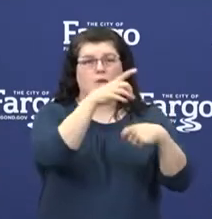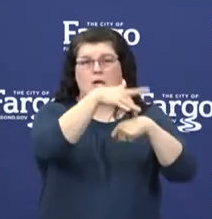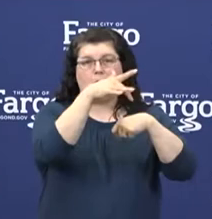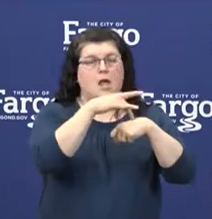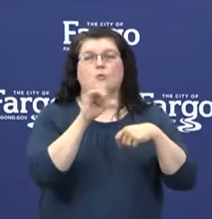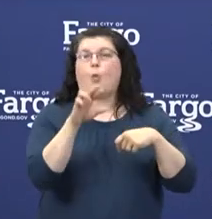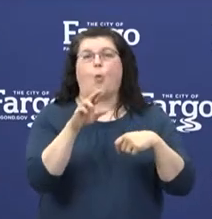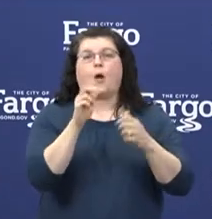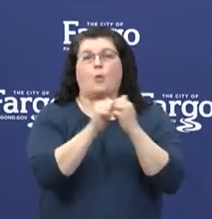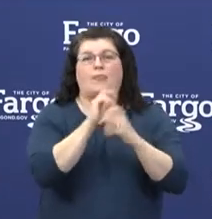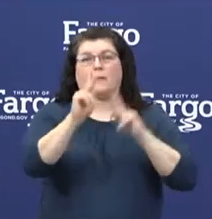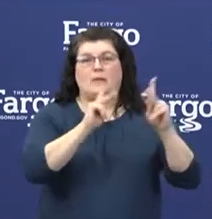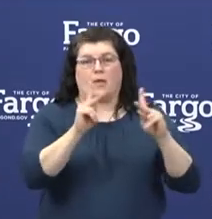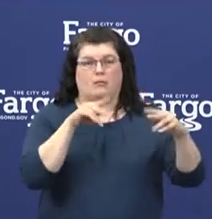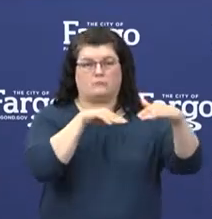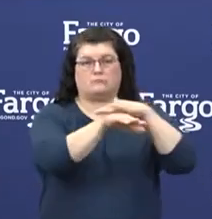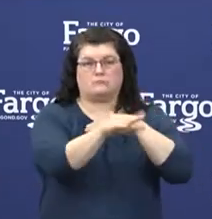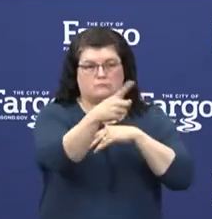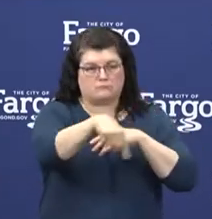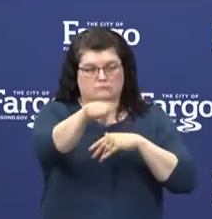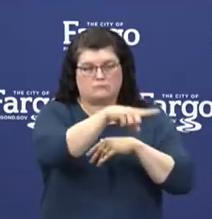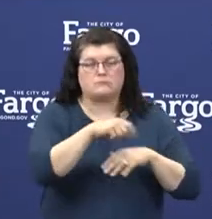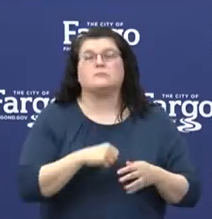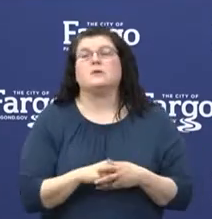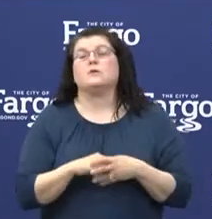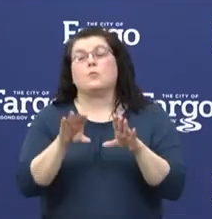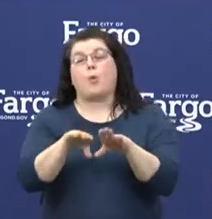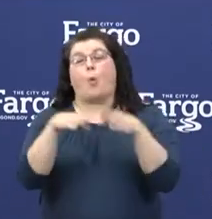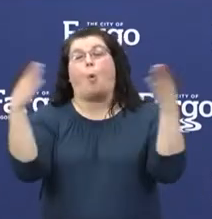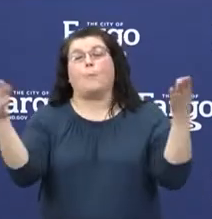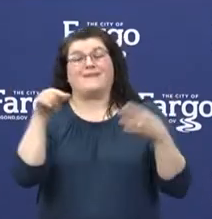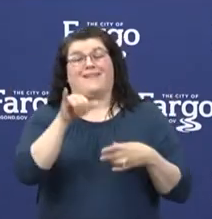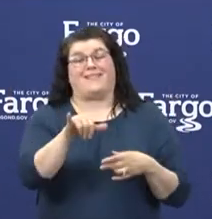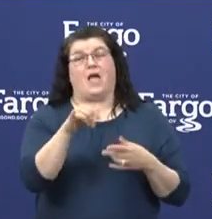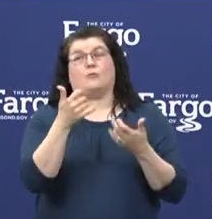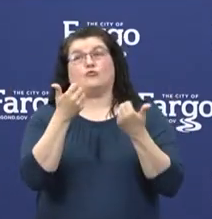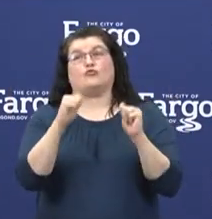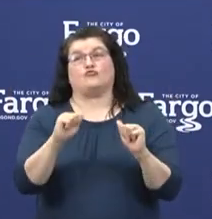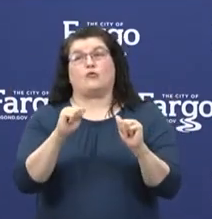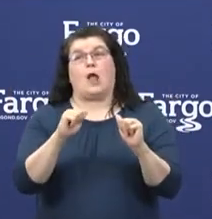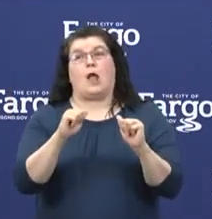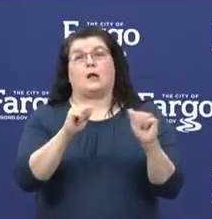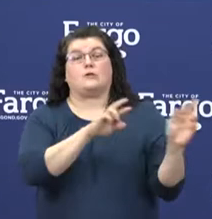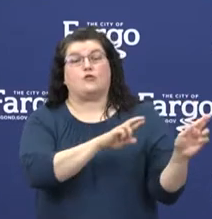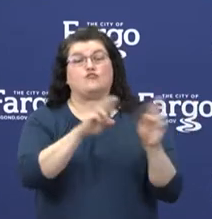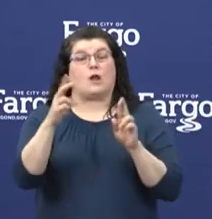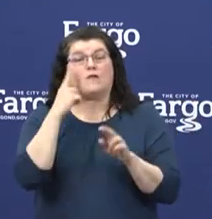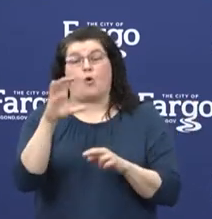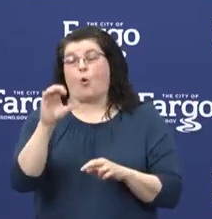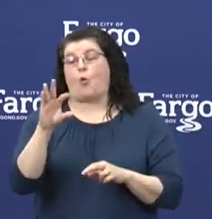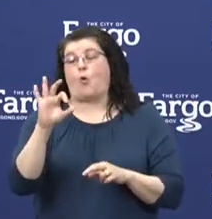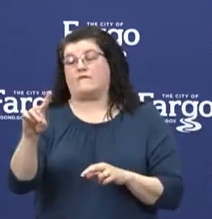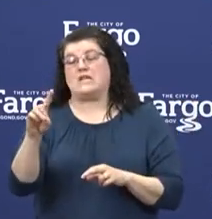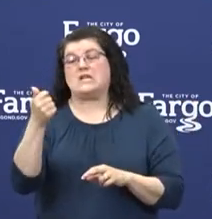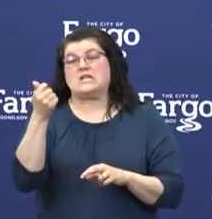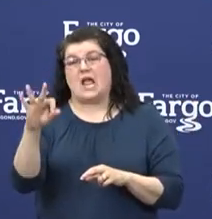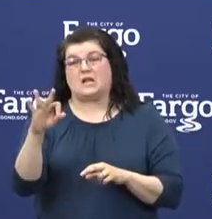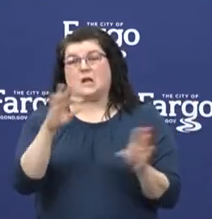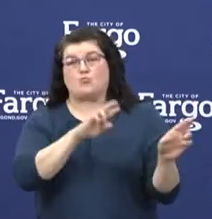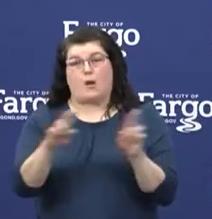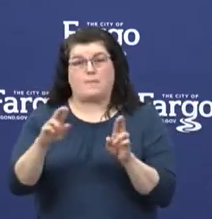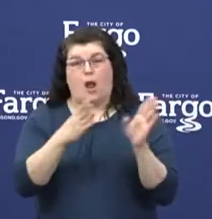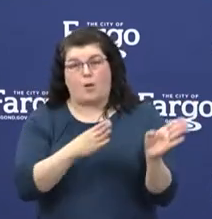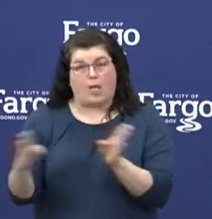The reopening required workplaces to create a COVID-19 preparedness plan that follows the Center for Disease